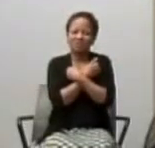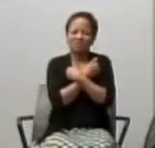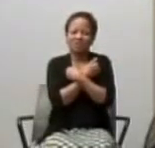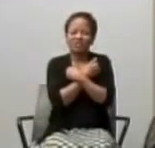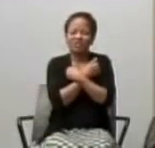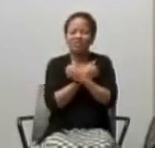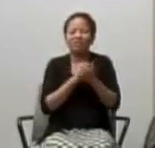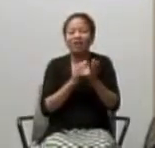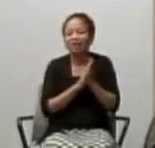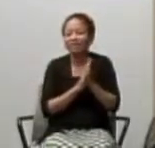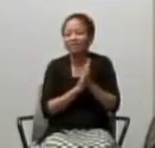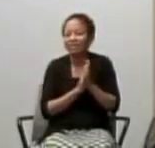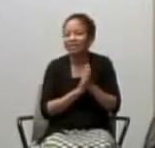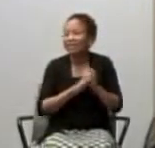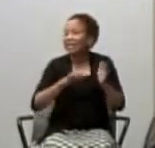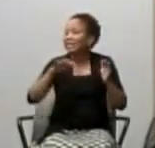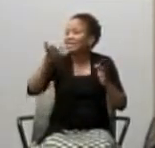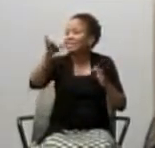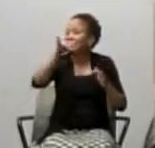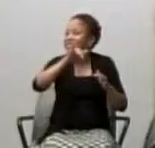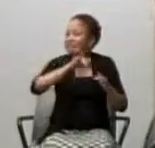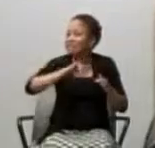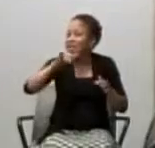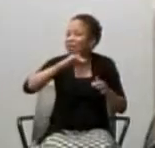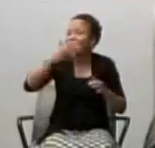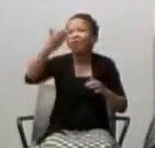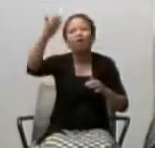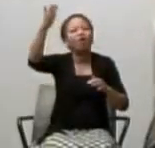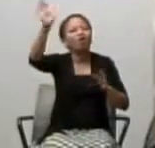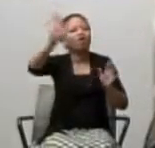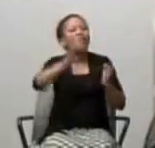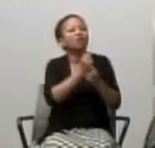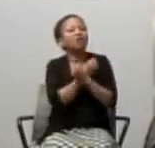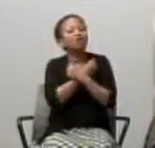reflecting God's love and God's heart.